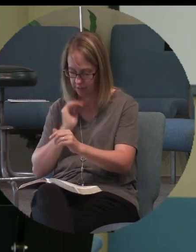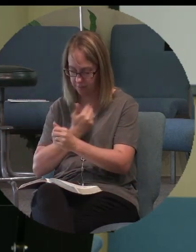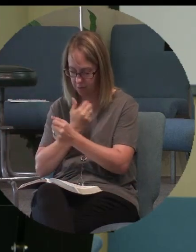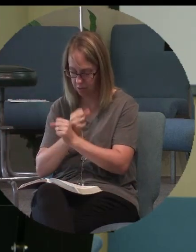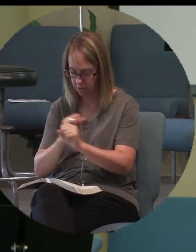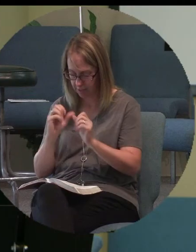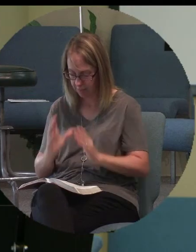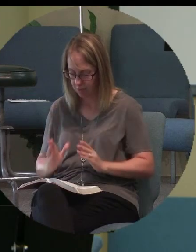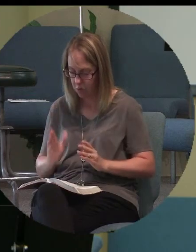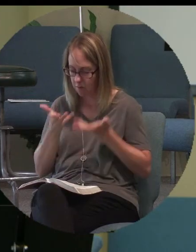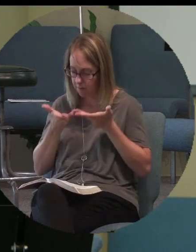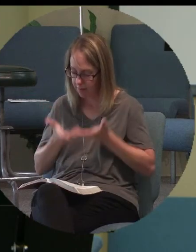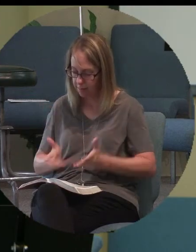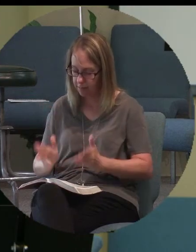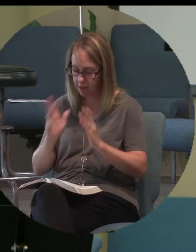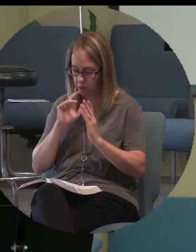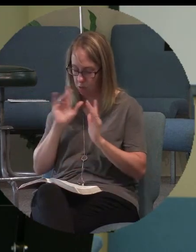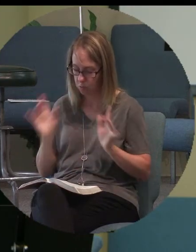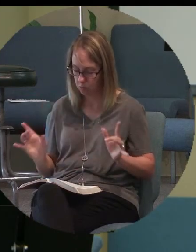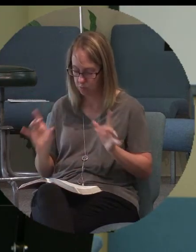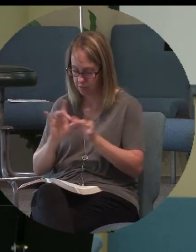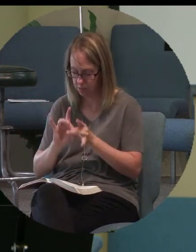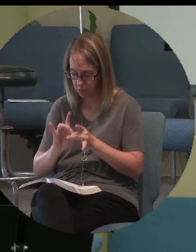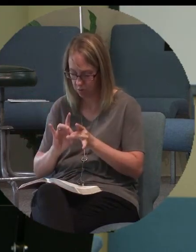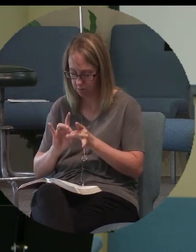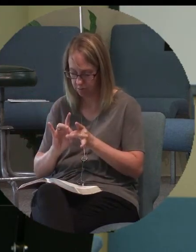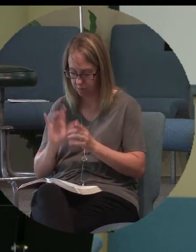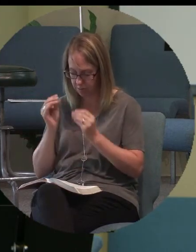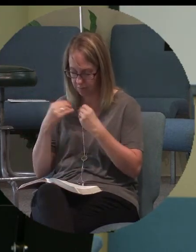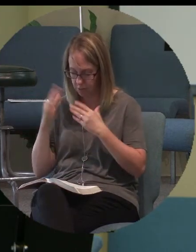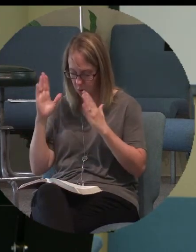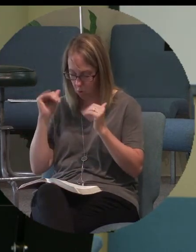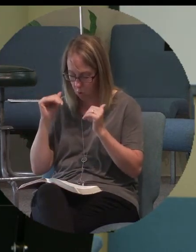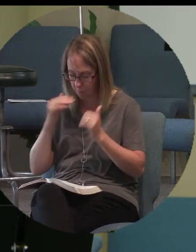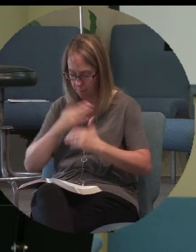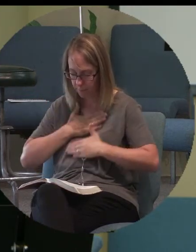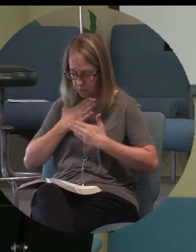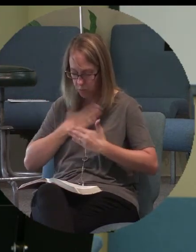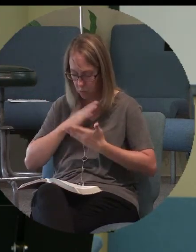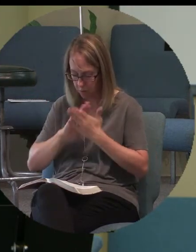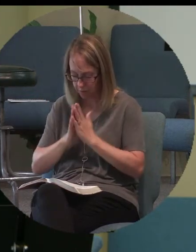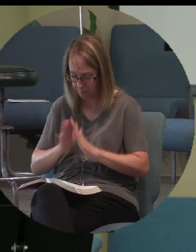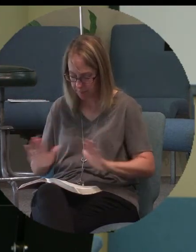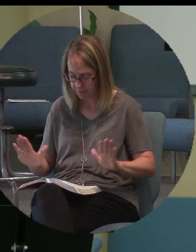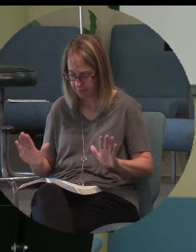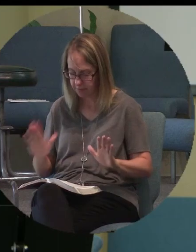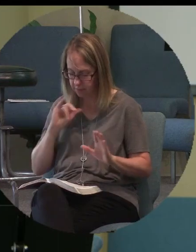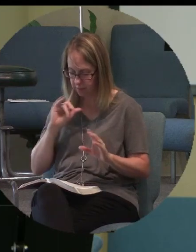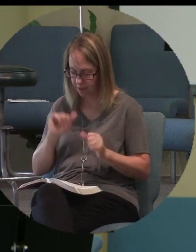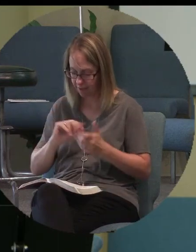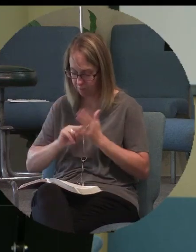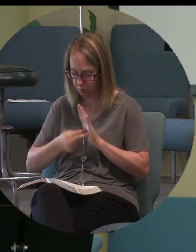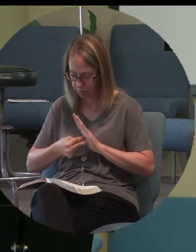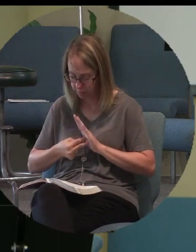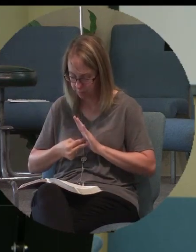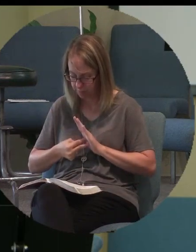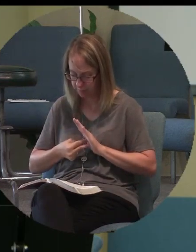And may we allow you to restore us to give us hope to give us joy to give us peace to give us purpose.